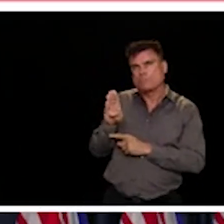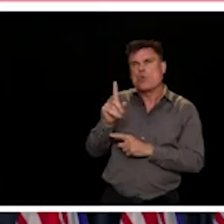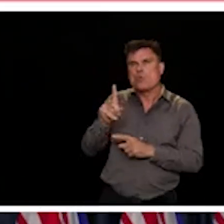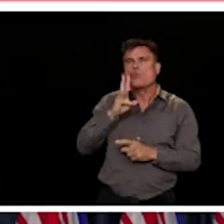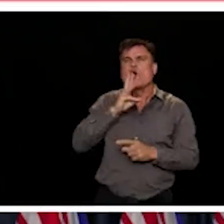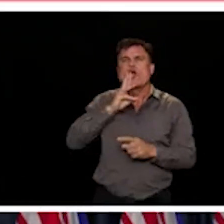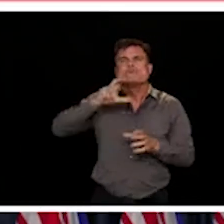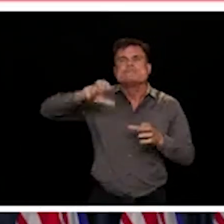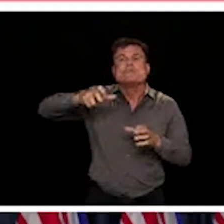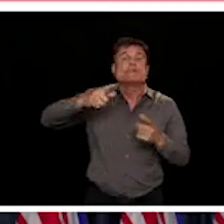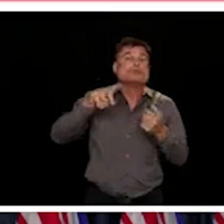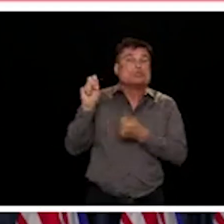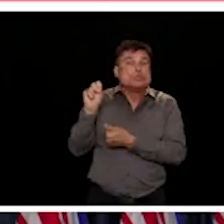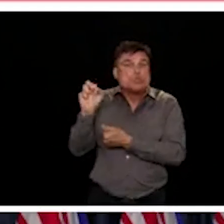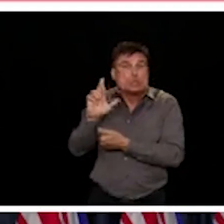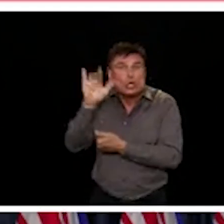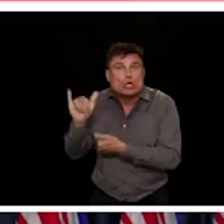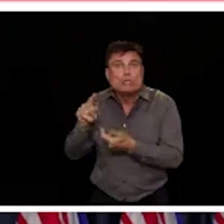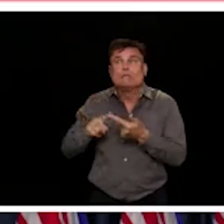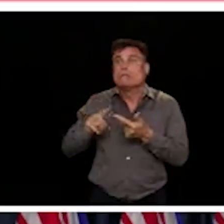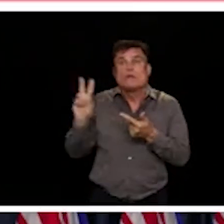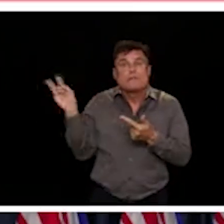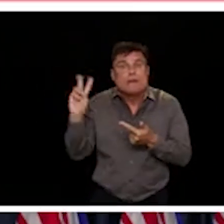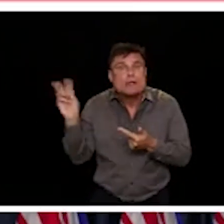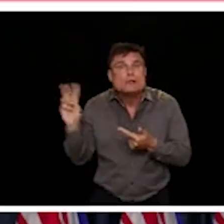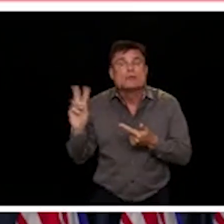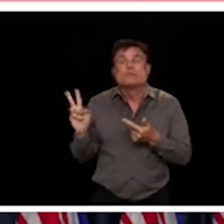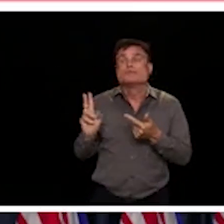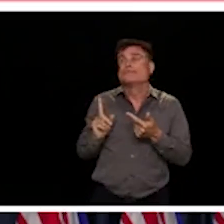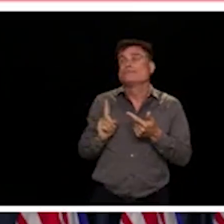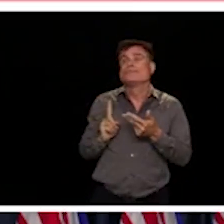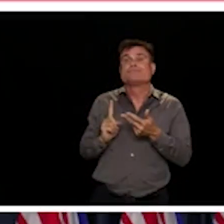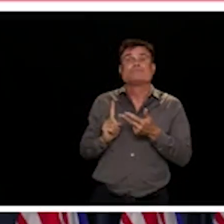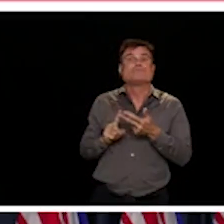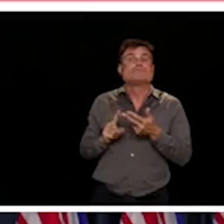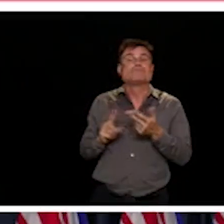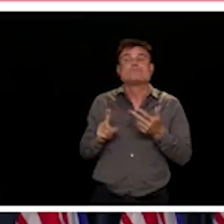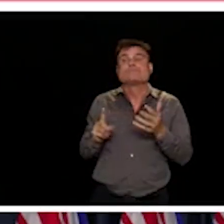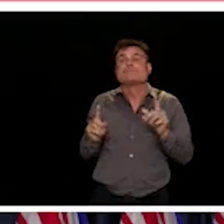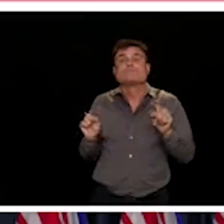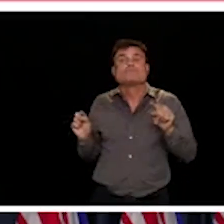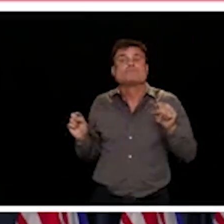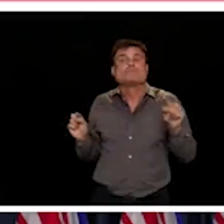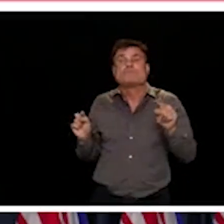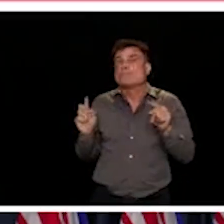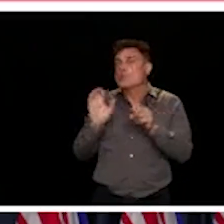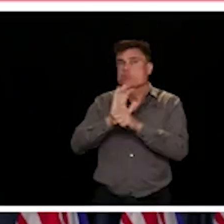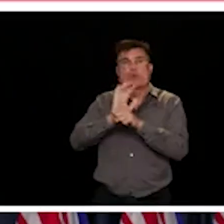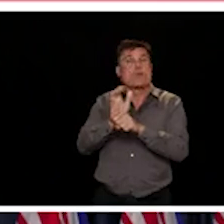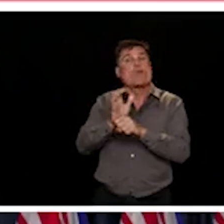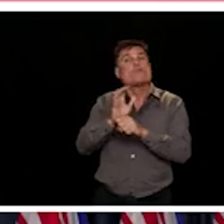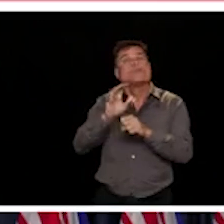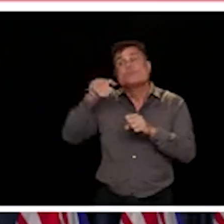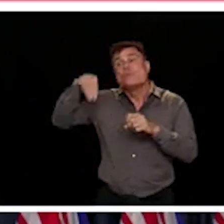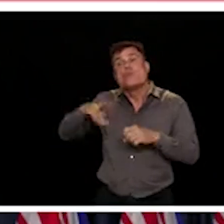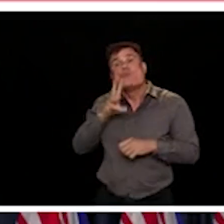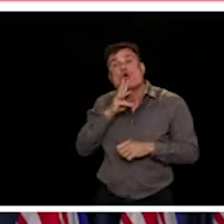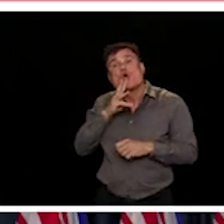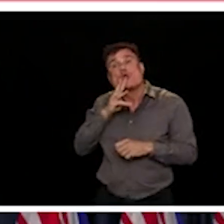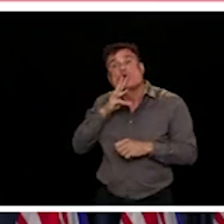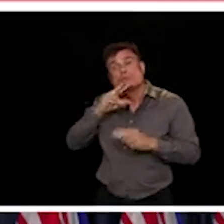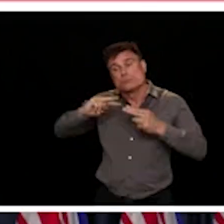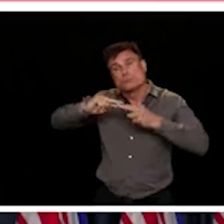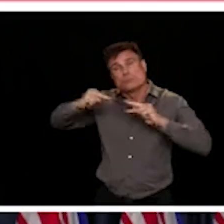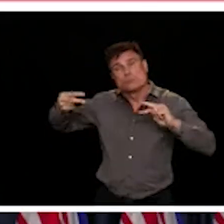which reflects the low level of transmission that we are seeing in communities right now. So this is something that we're planning on